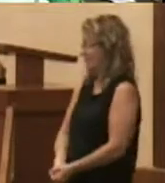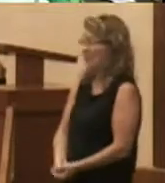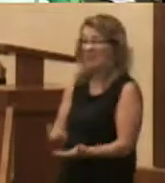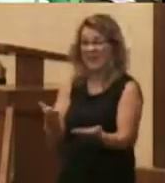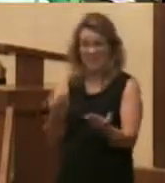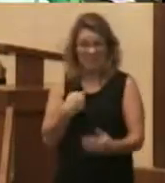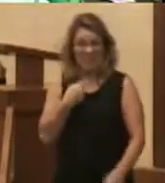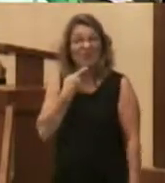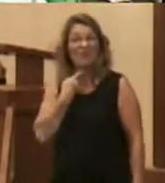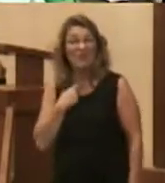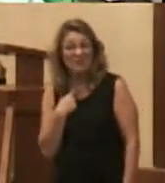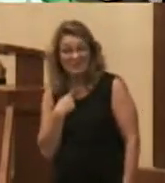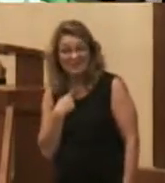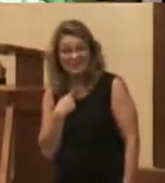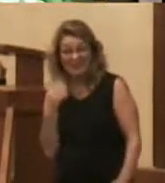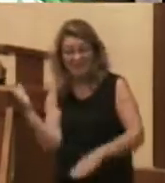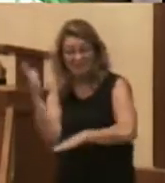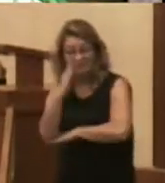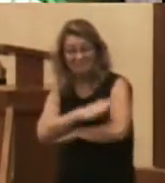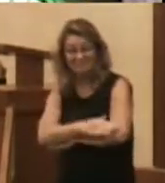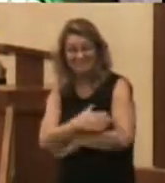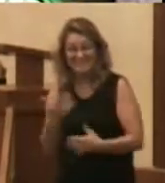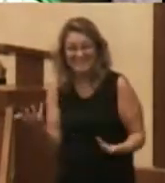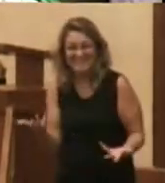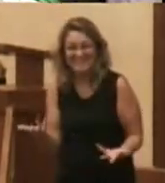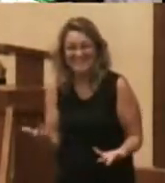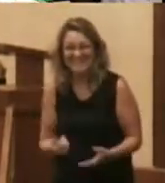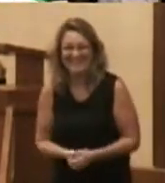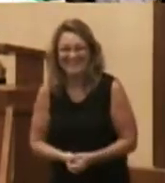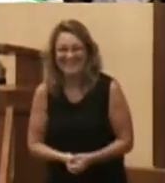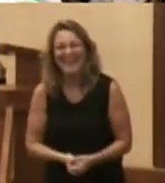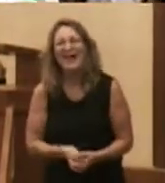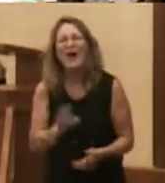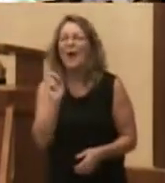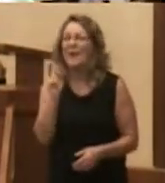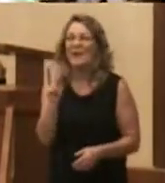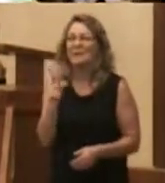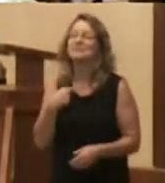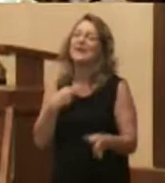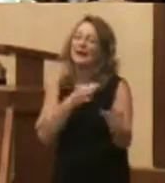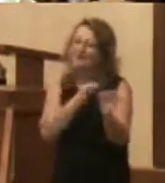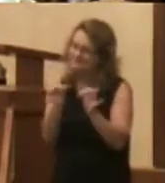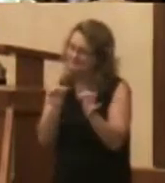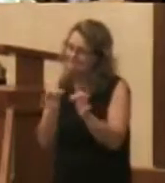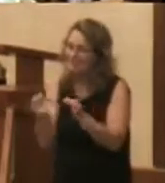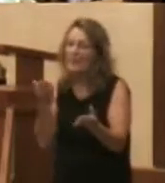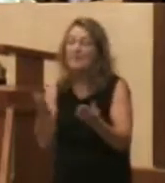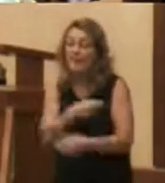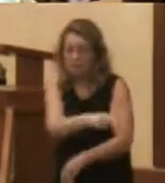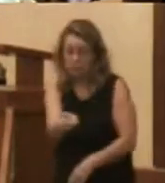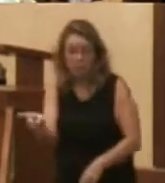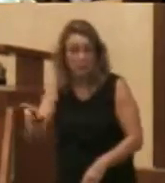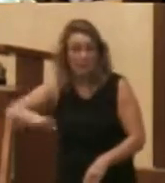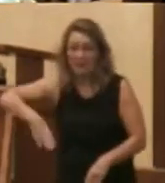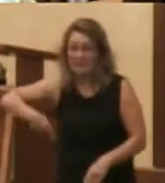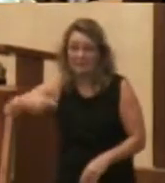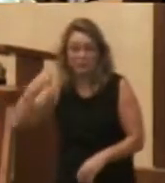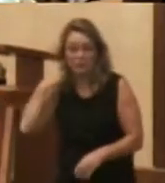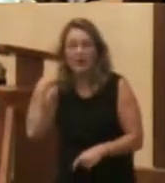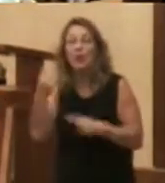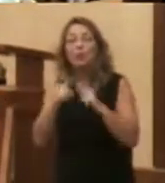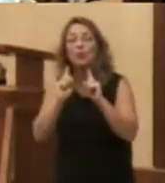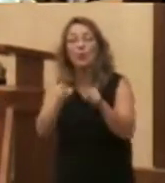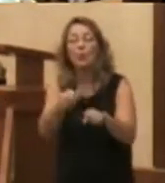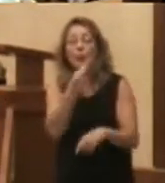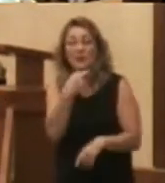thirsty for the rest of the morning. Okay. Well, let me tell you something. Maybe you haven't heard about this. But when you go to restaurants like